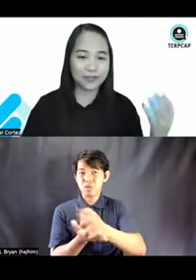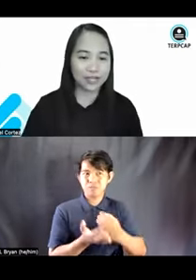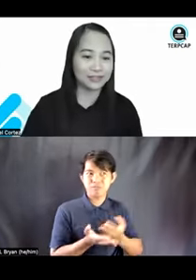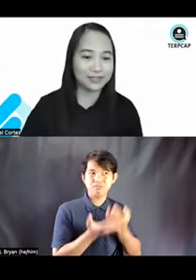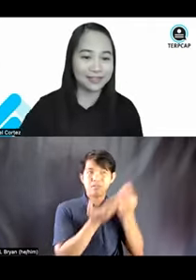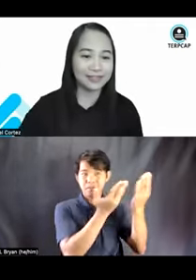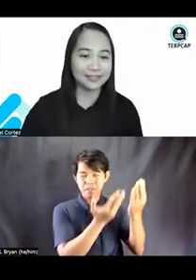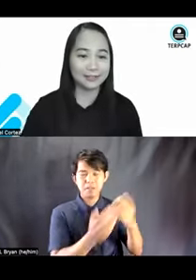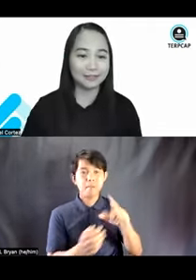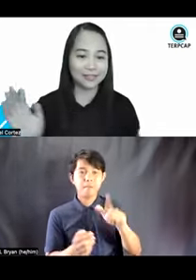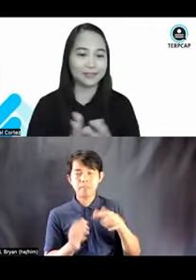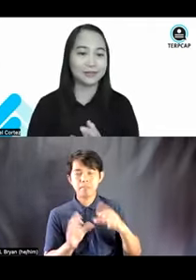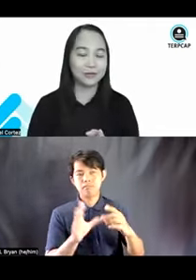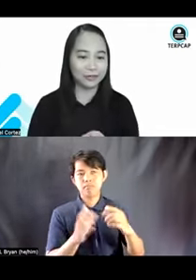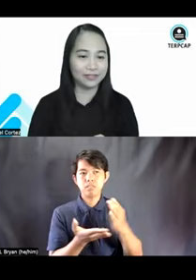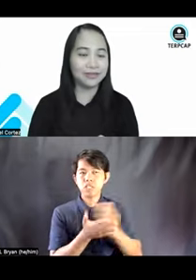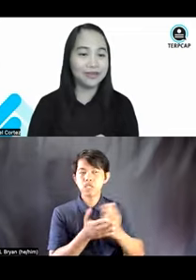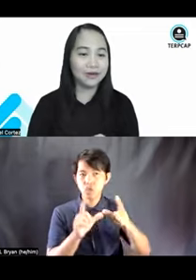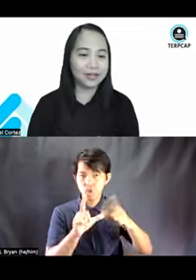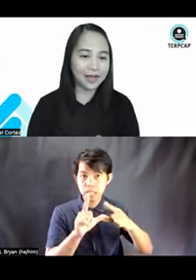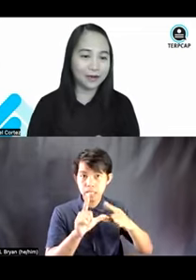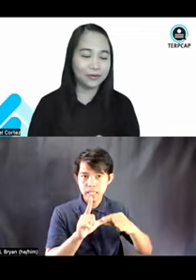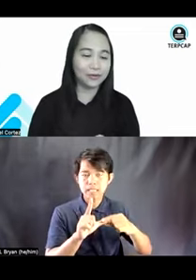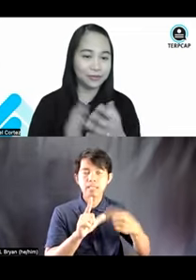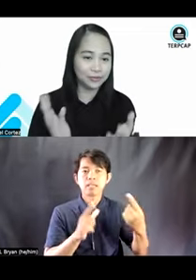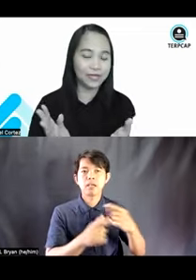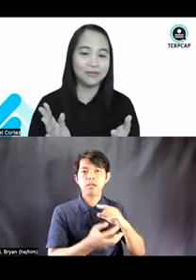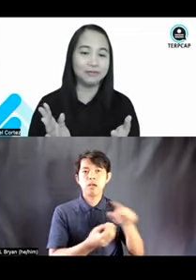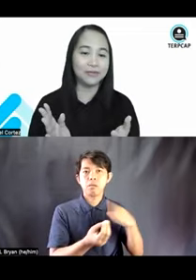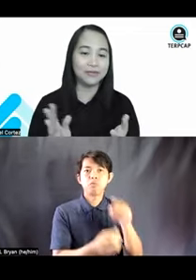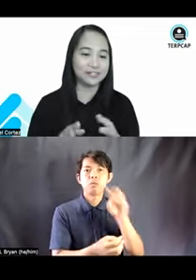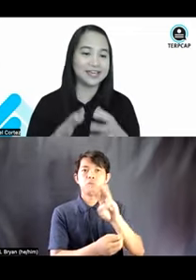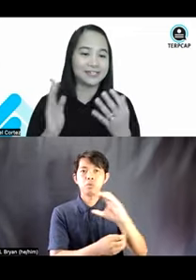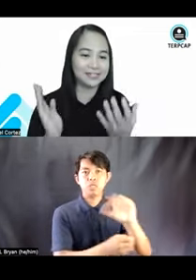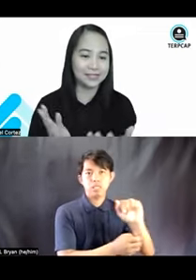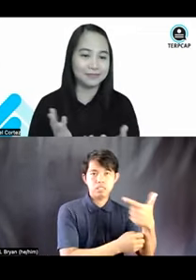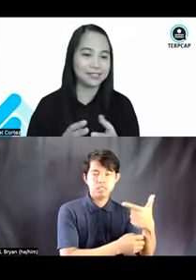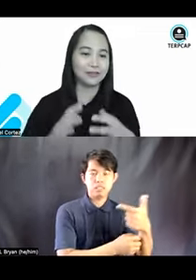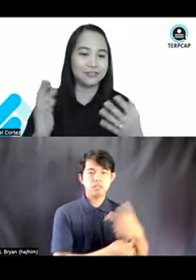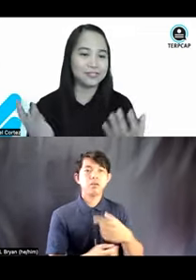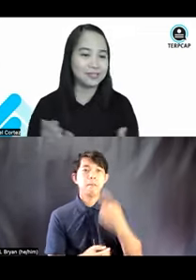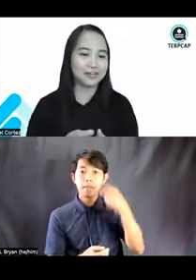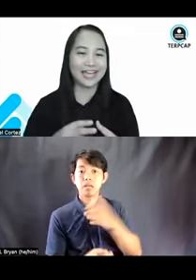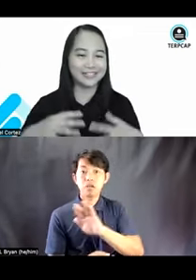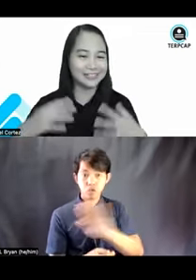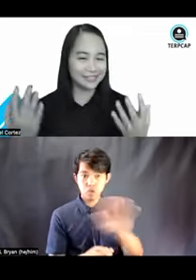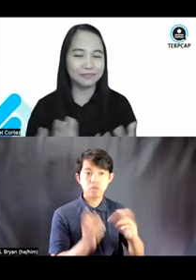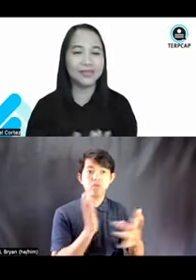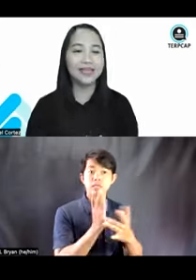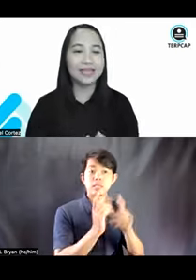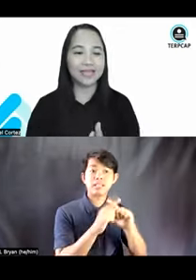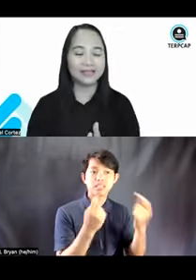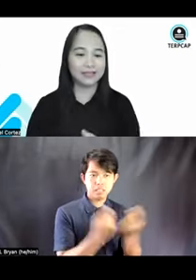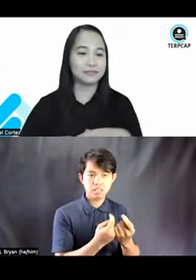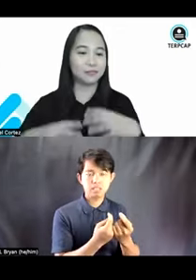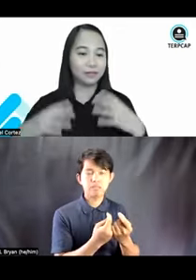happy to share the link a little bit later on on how you and maybe your tech team, technology team, or IT team